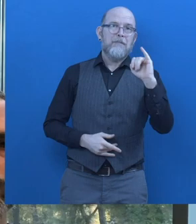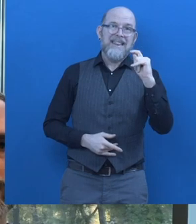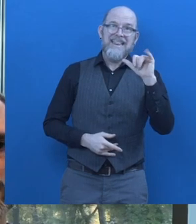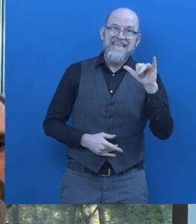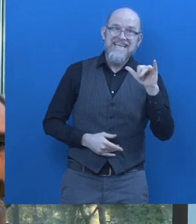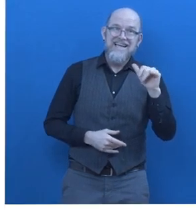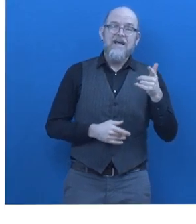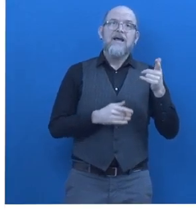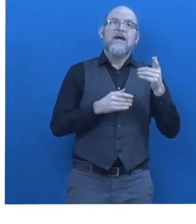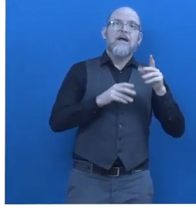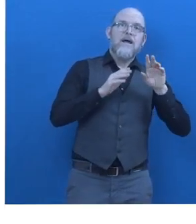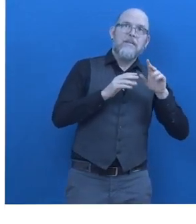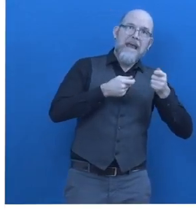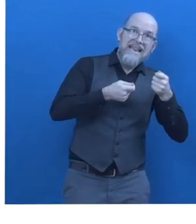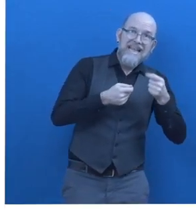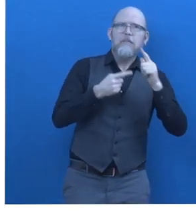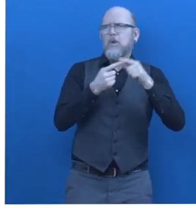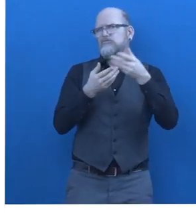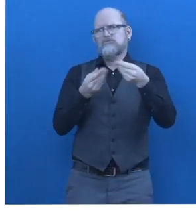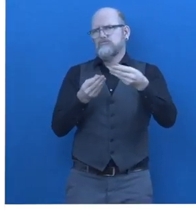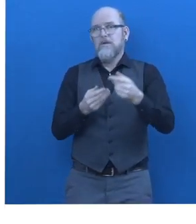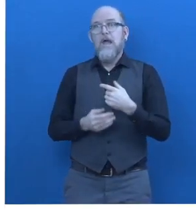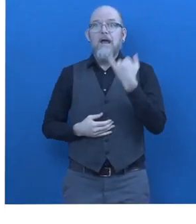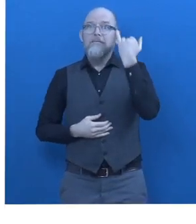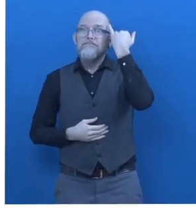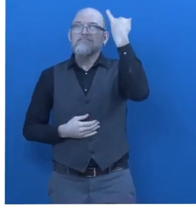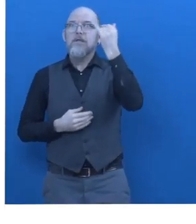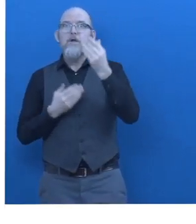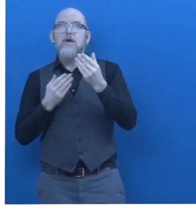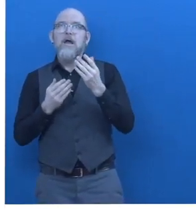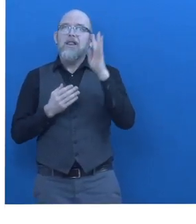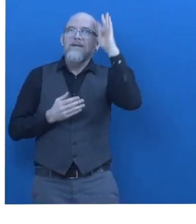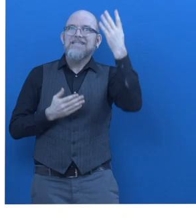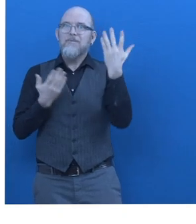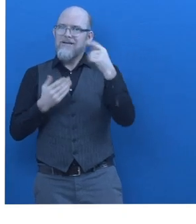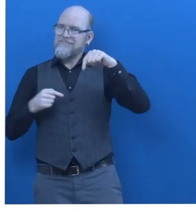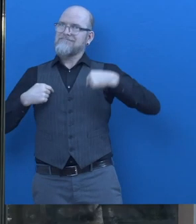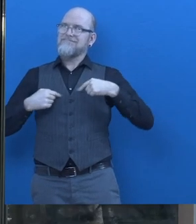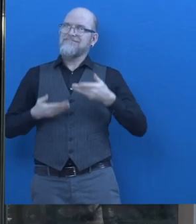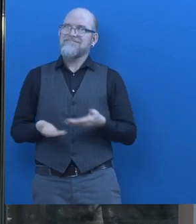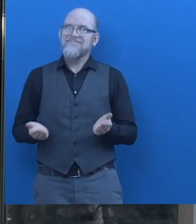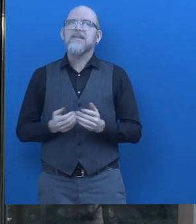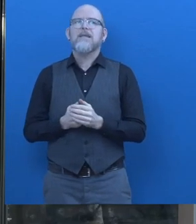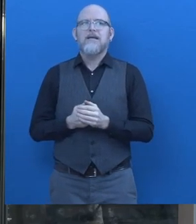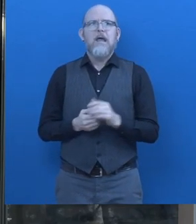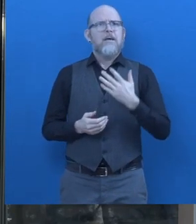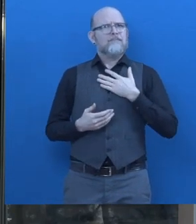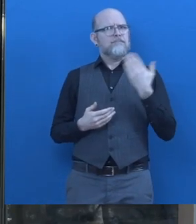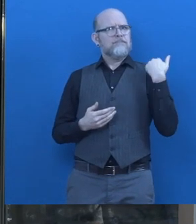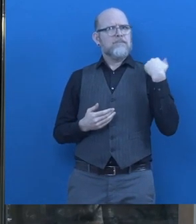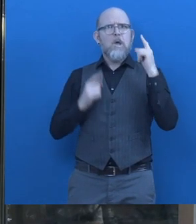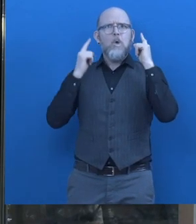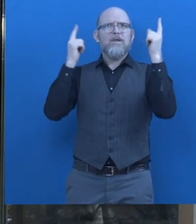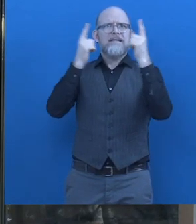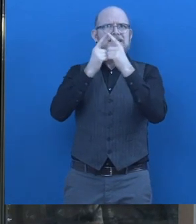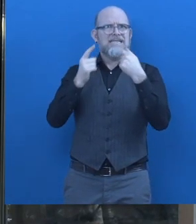tracking solutions what is unique and innovative about poi labs when i was in university i